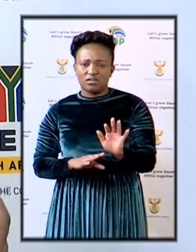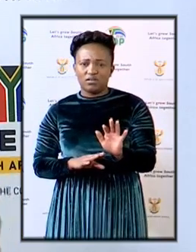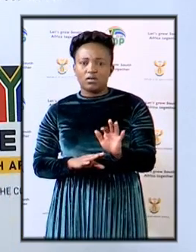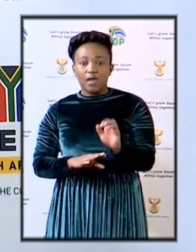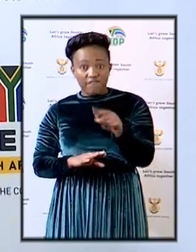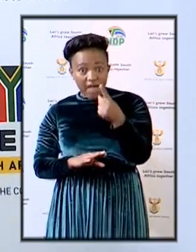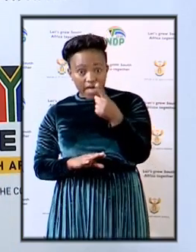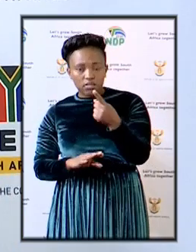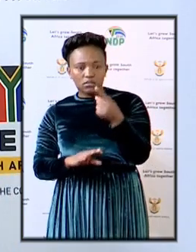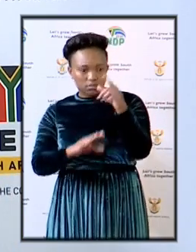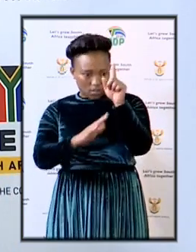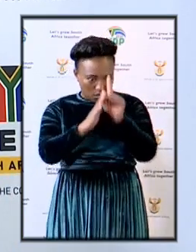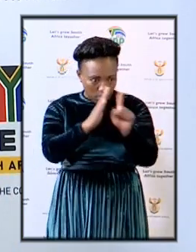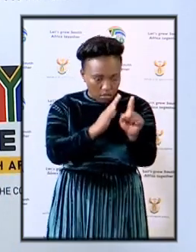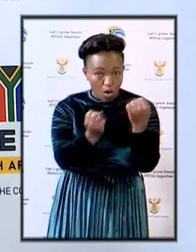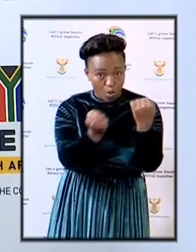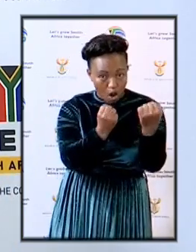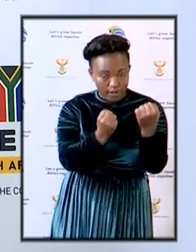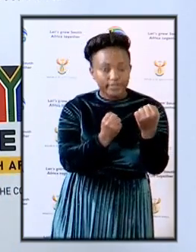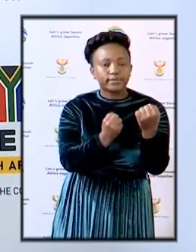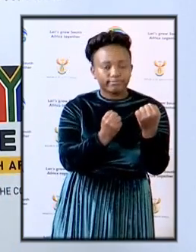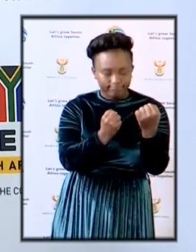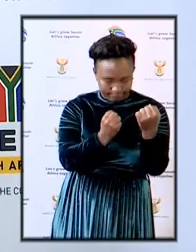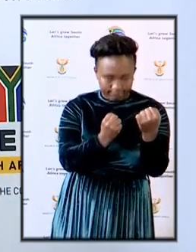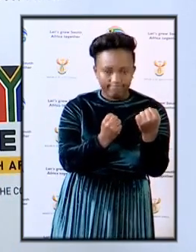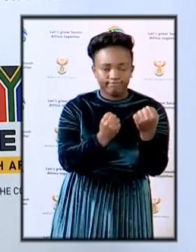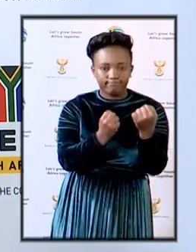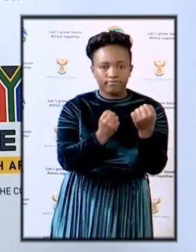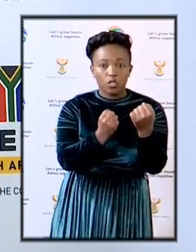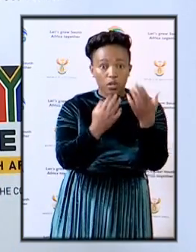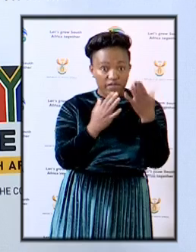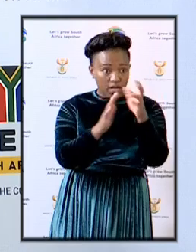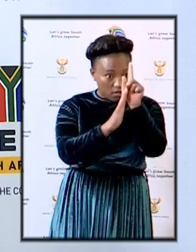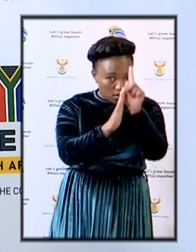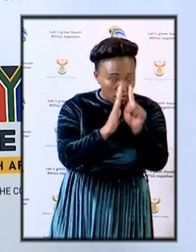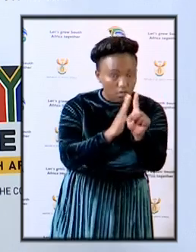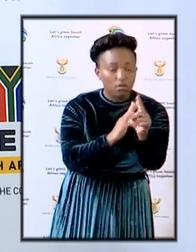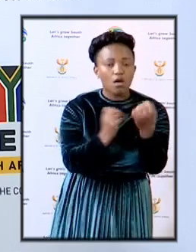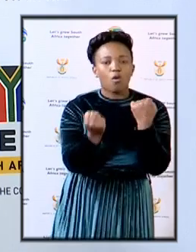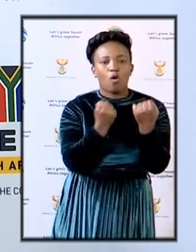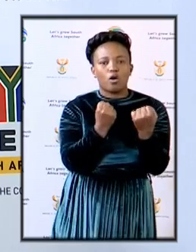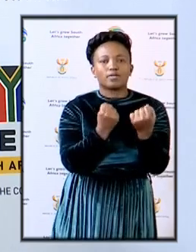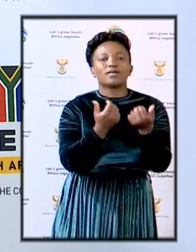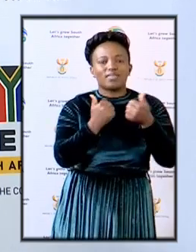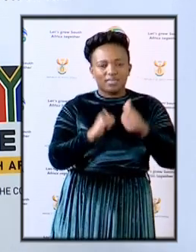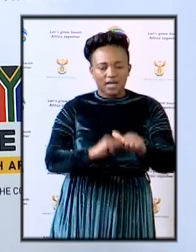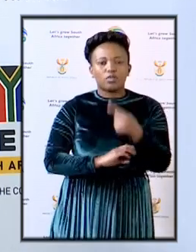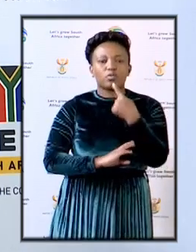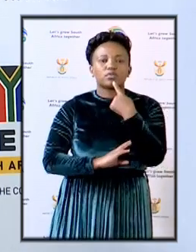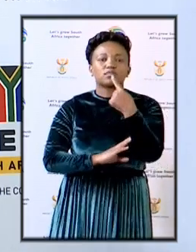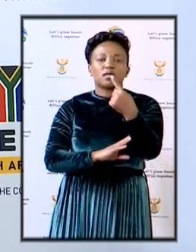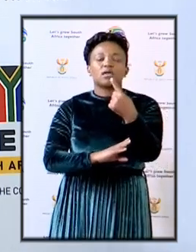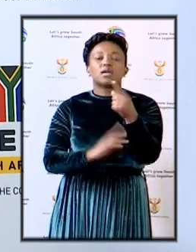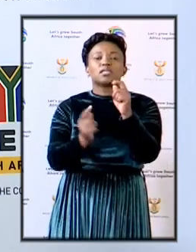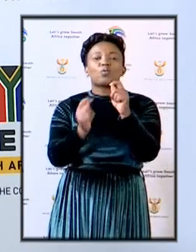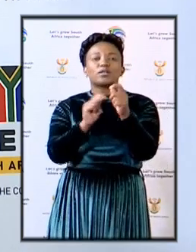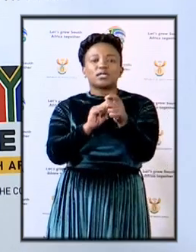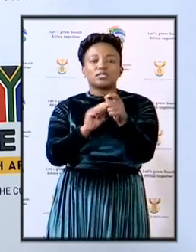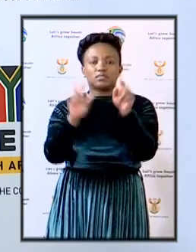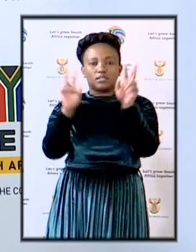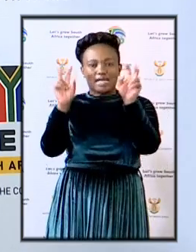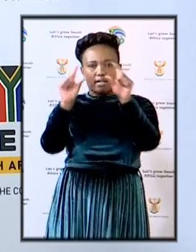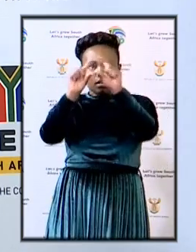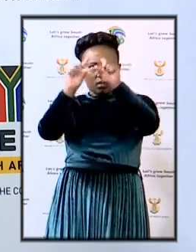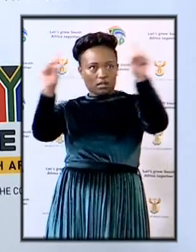submitted at court immediately after their appearance in court they will even change the title